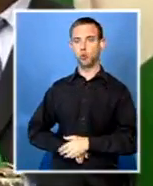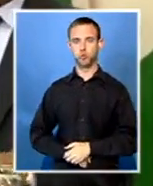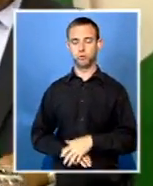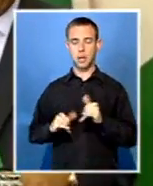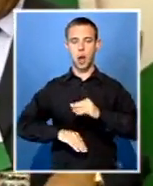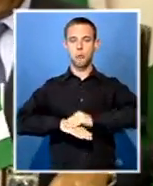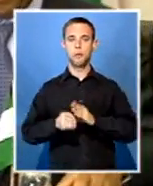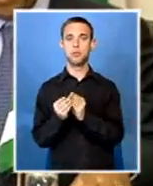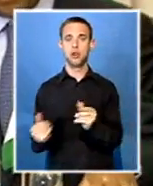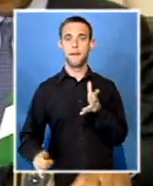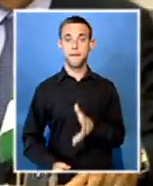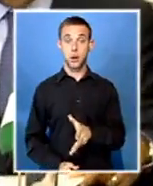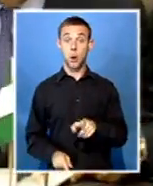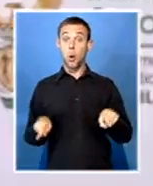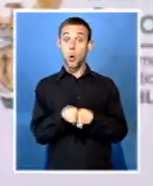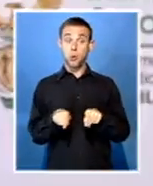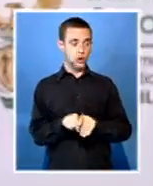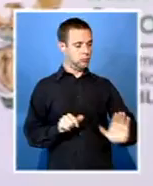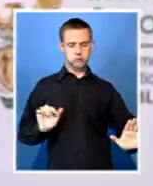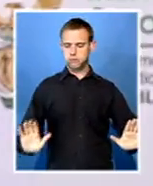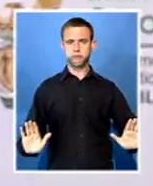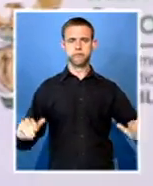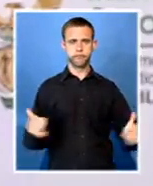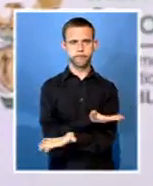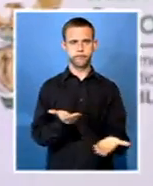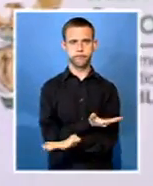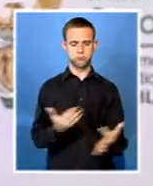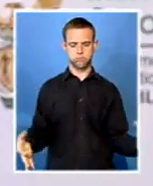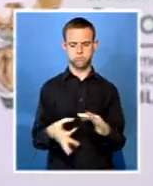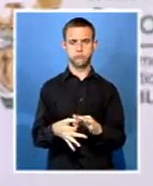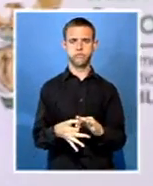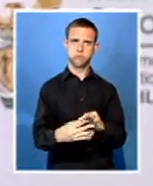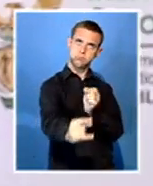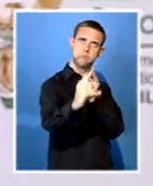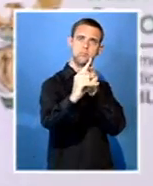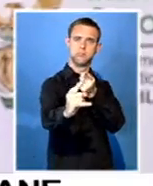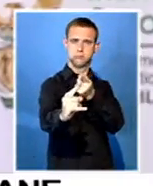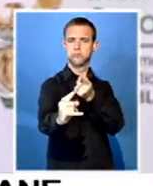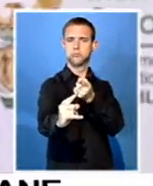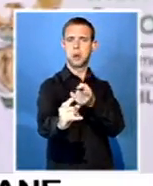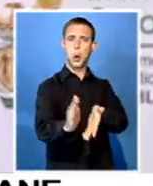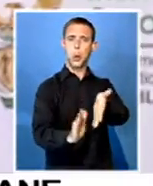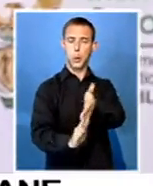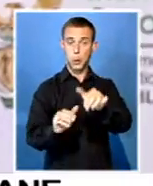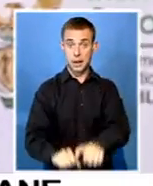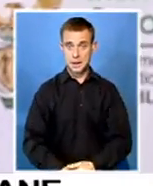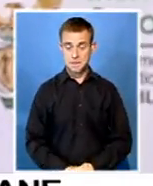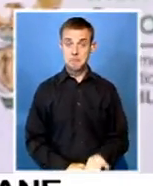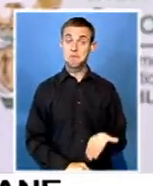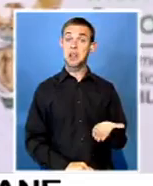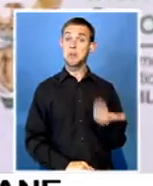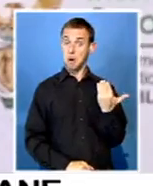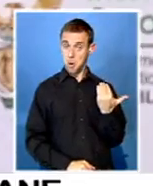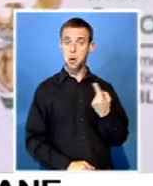cooperation on multilateral level. We have agreed that on top of all the bilateral MOUs and agreements that